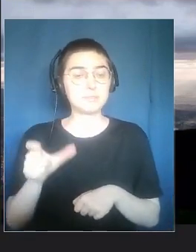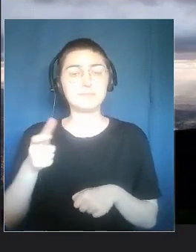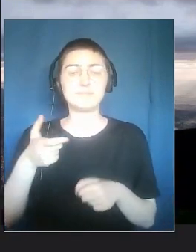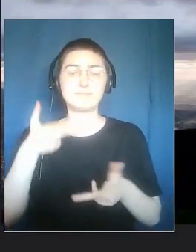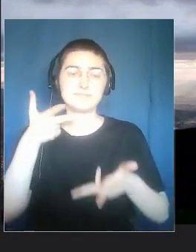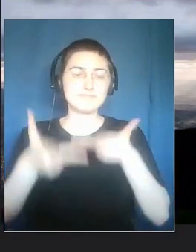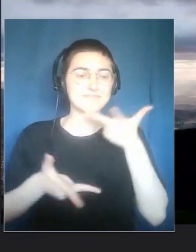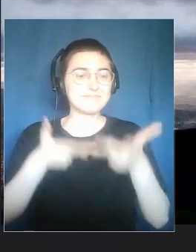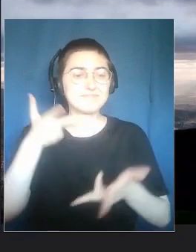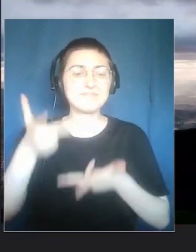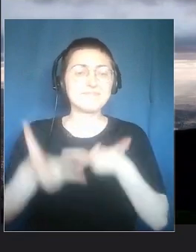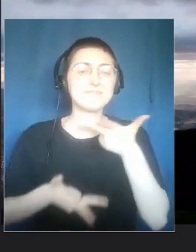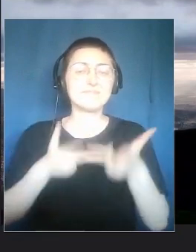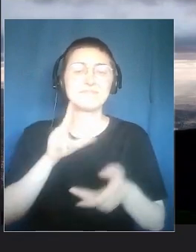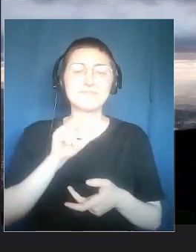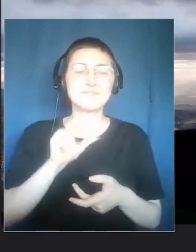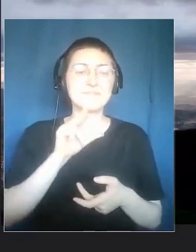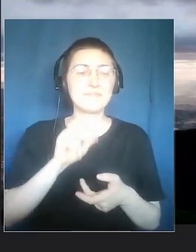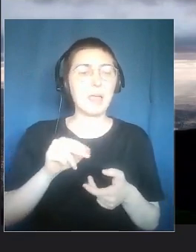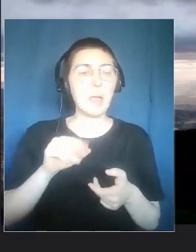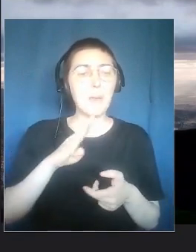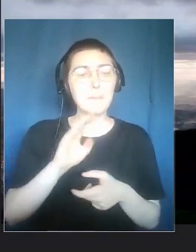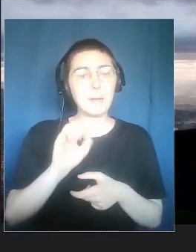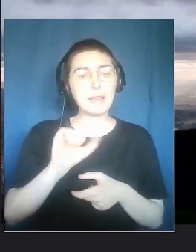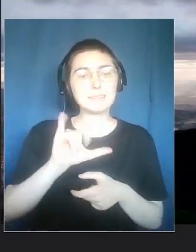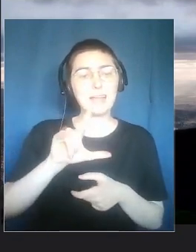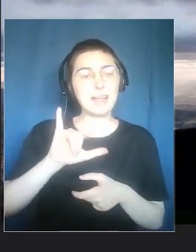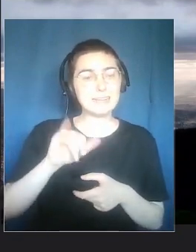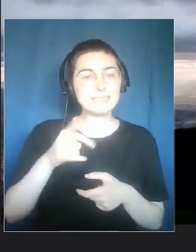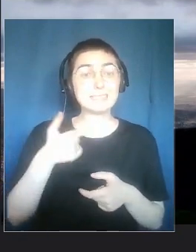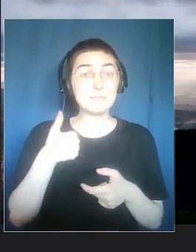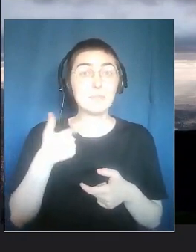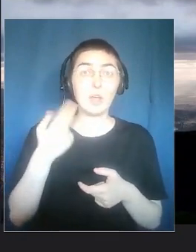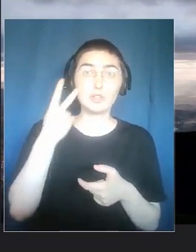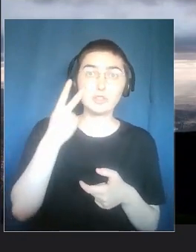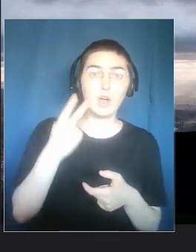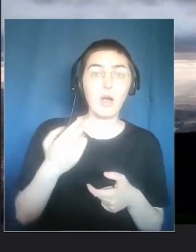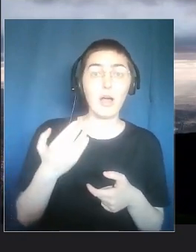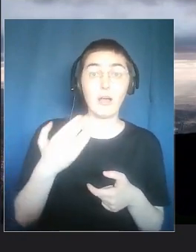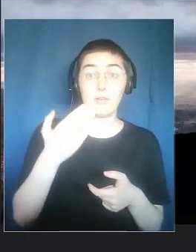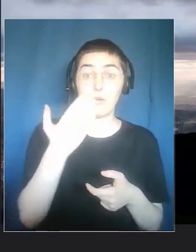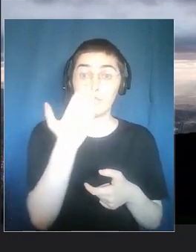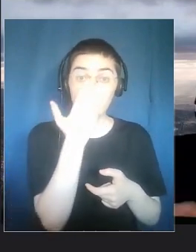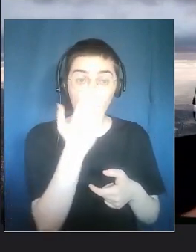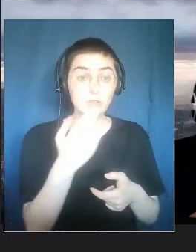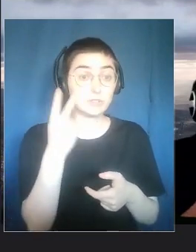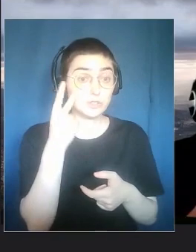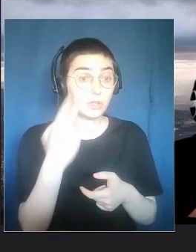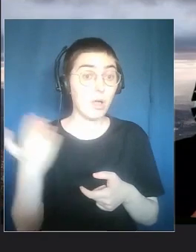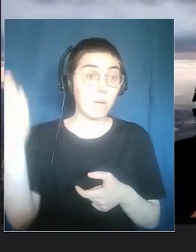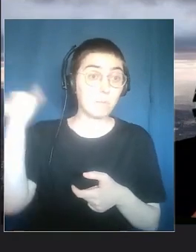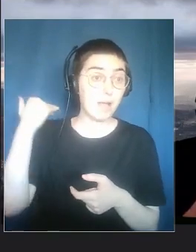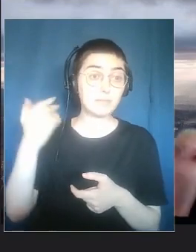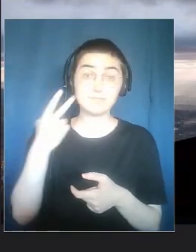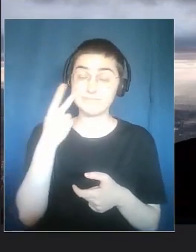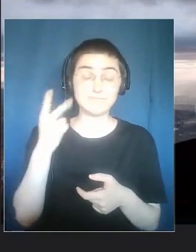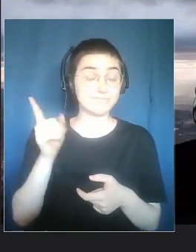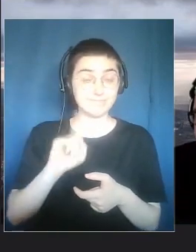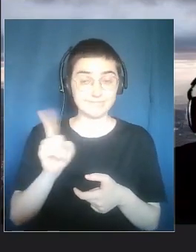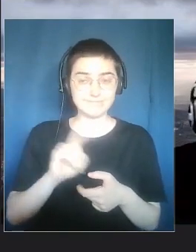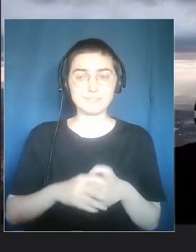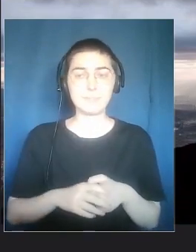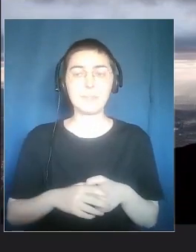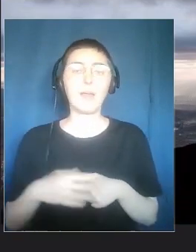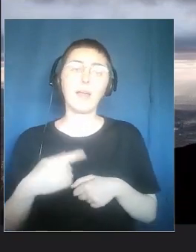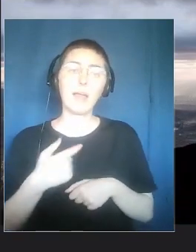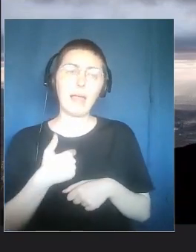And talks about their counter. could see the front of the basilisk, not the rear